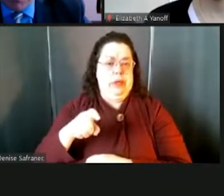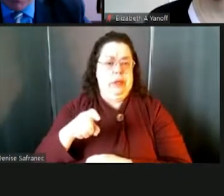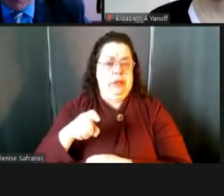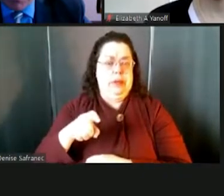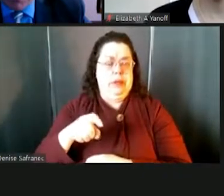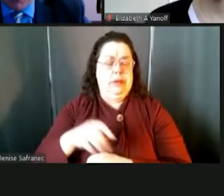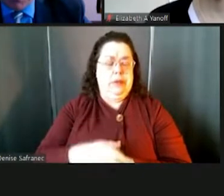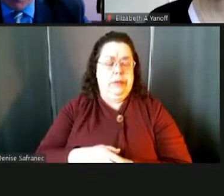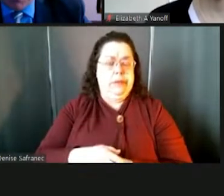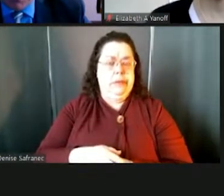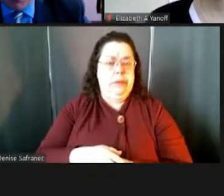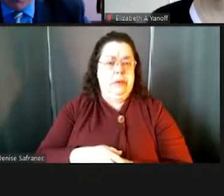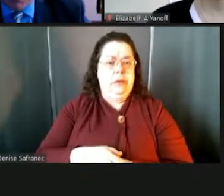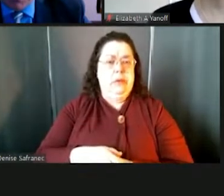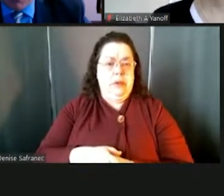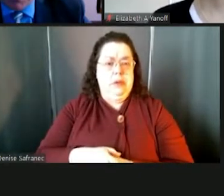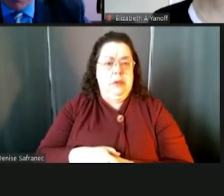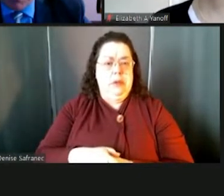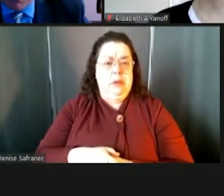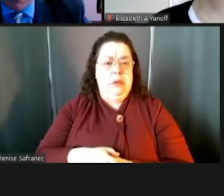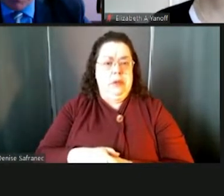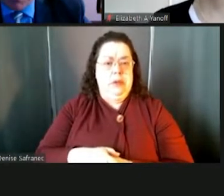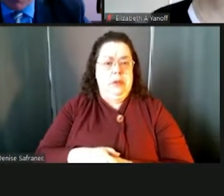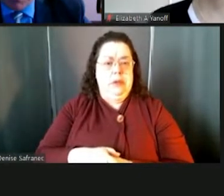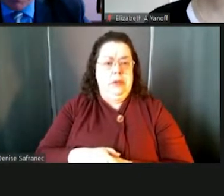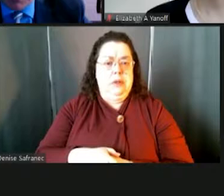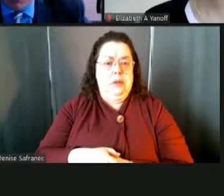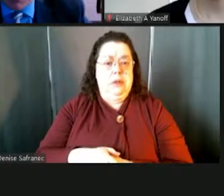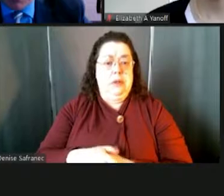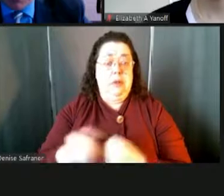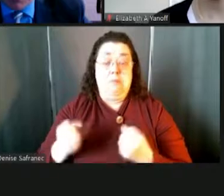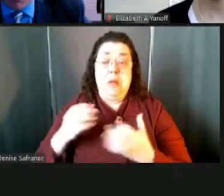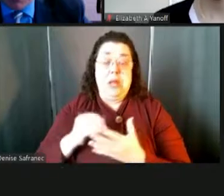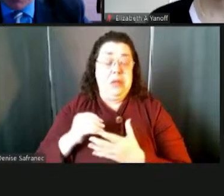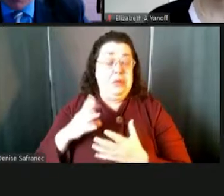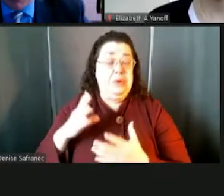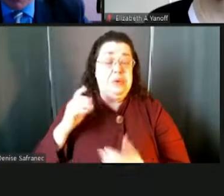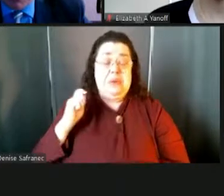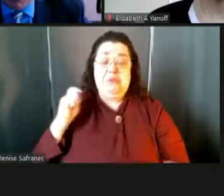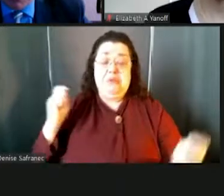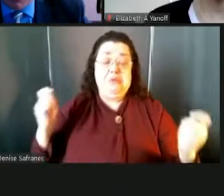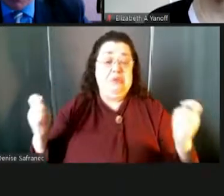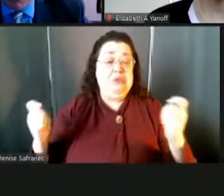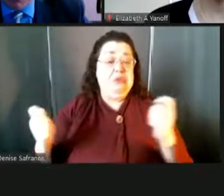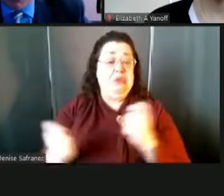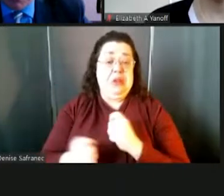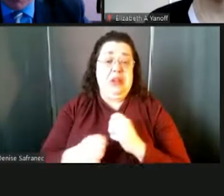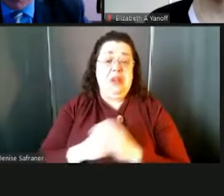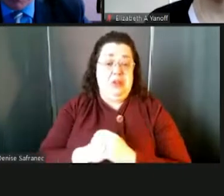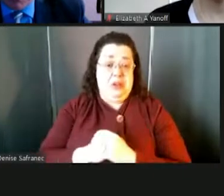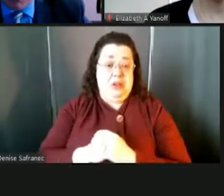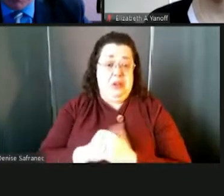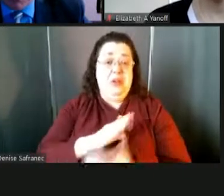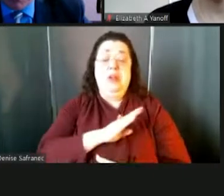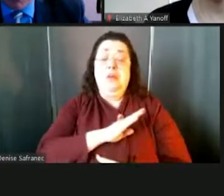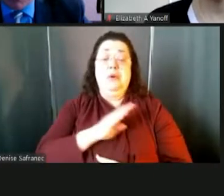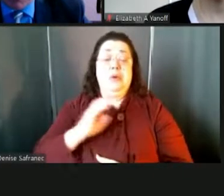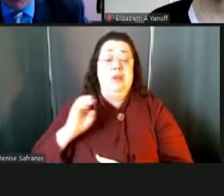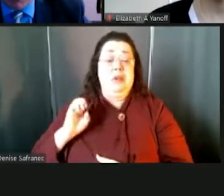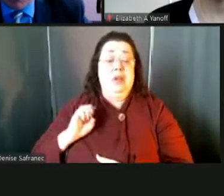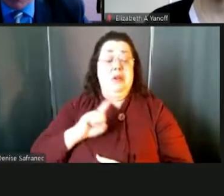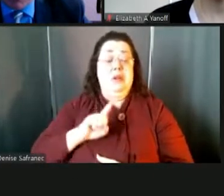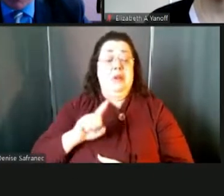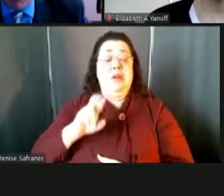any of those issues beforehand. We just came up with an idea and the board approved it last meeting called re